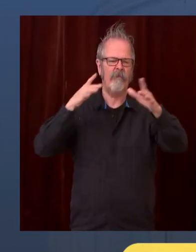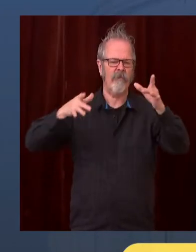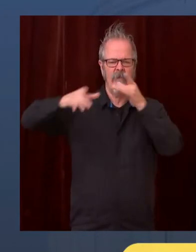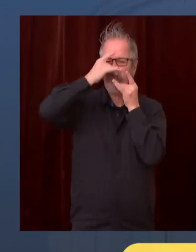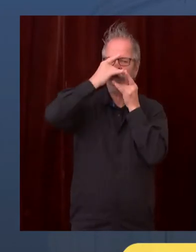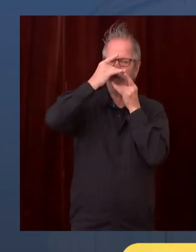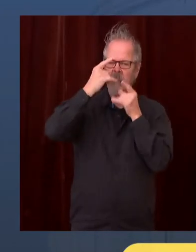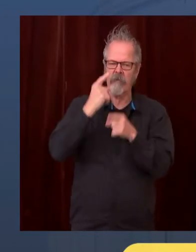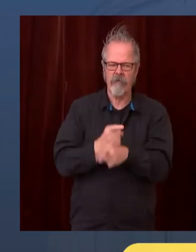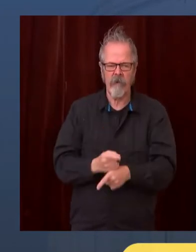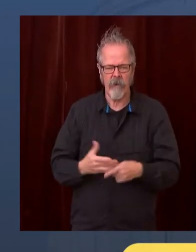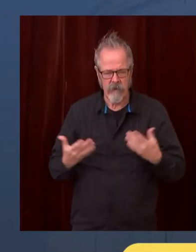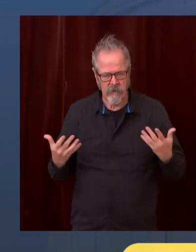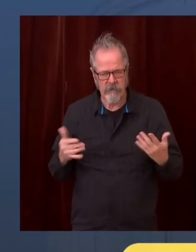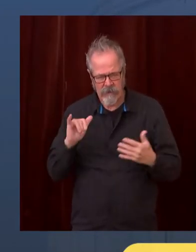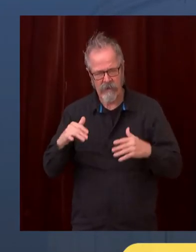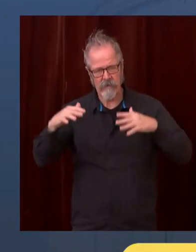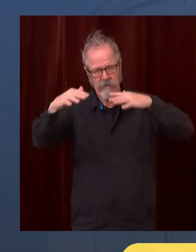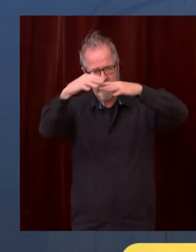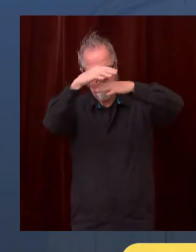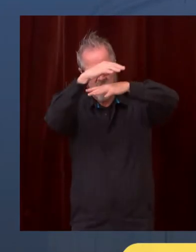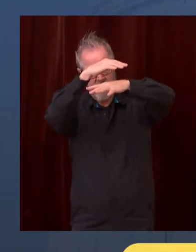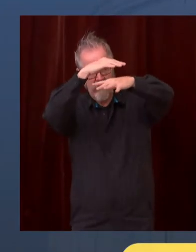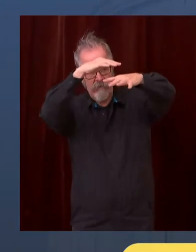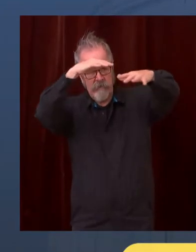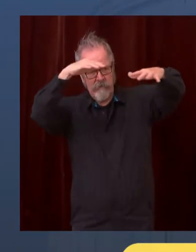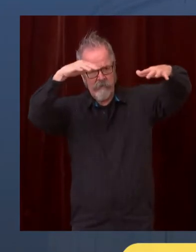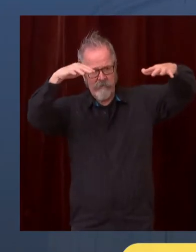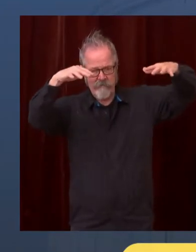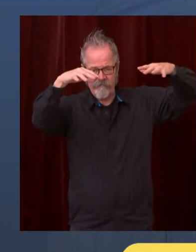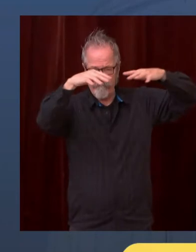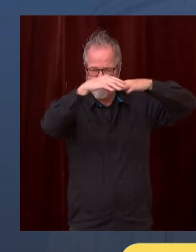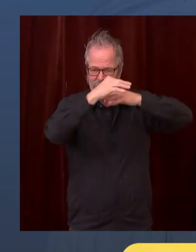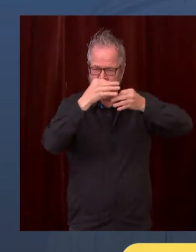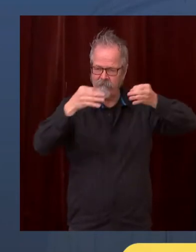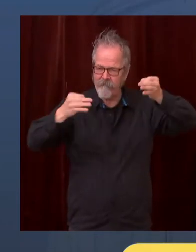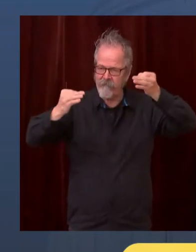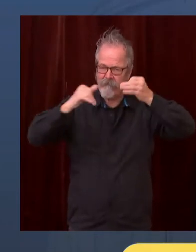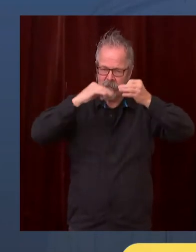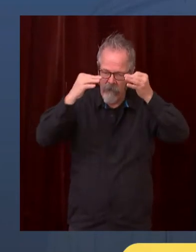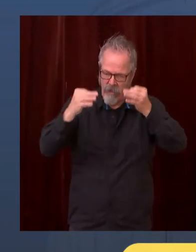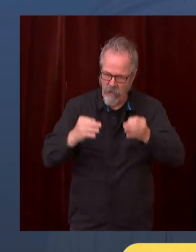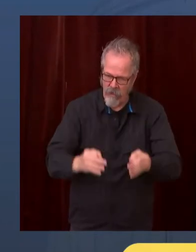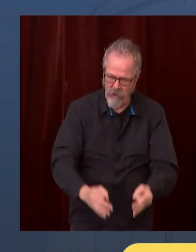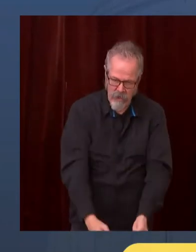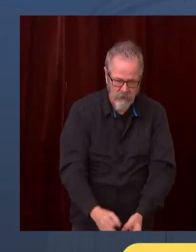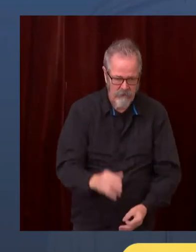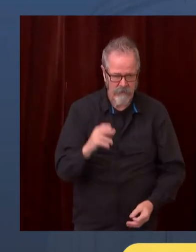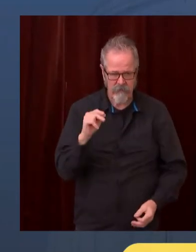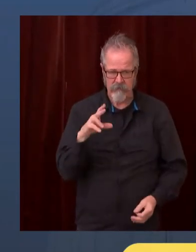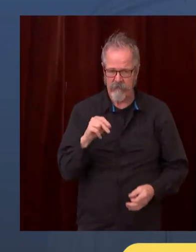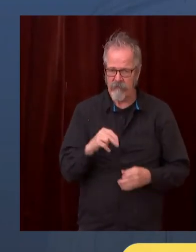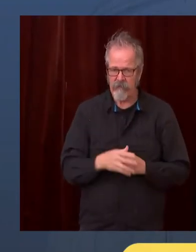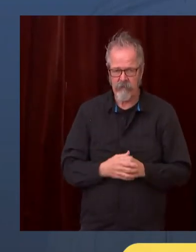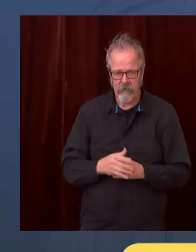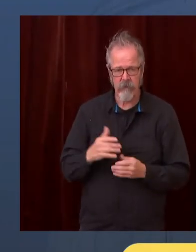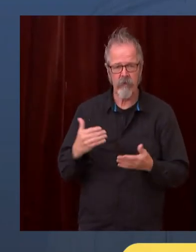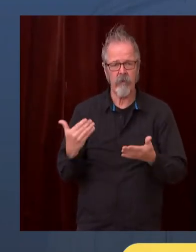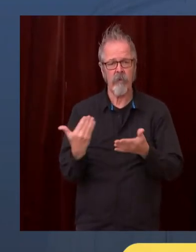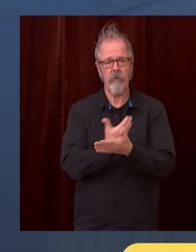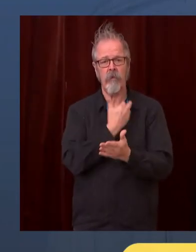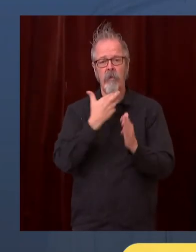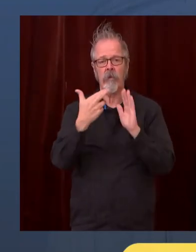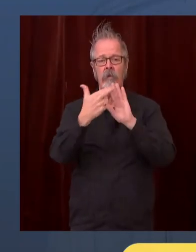So all of our updated health guidance for businesses is now on the governor's office website. I want to thank my staff for working around the clock